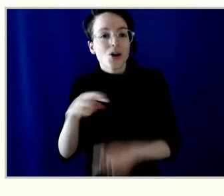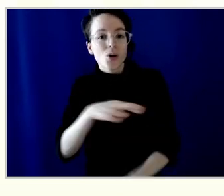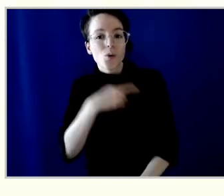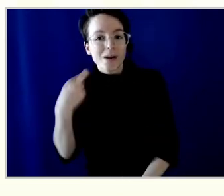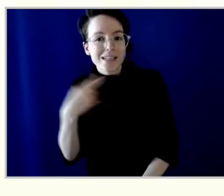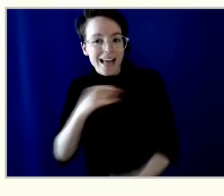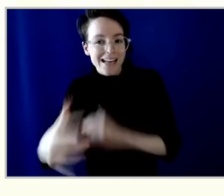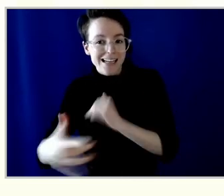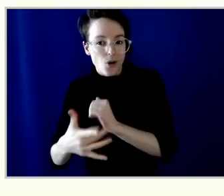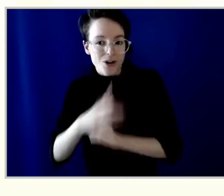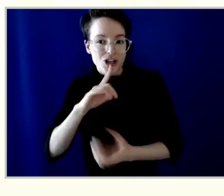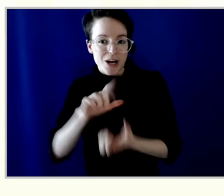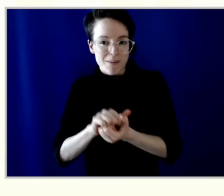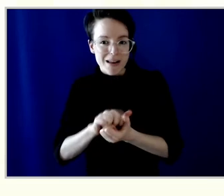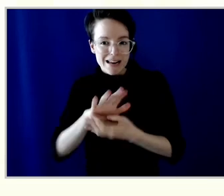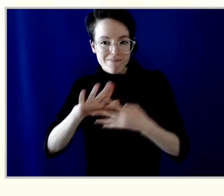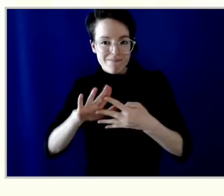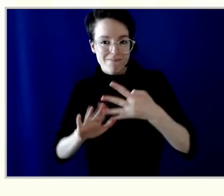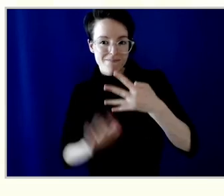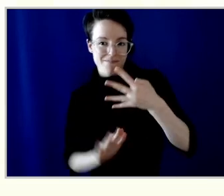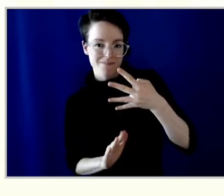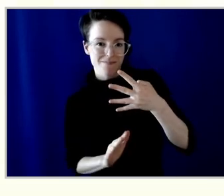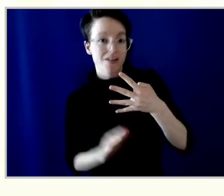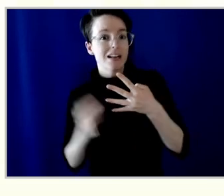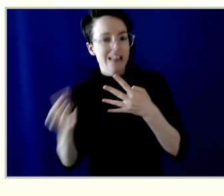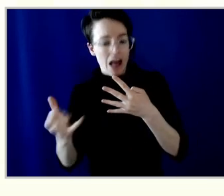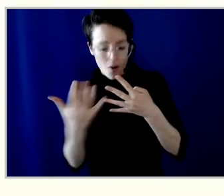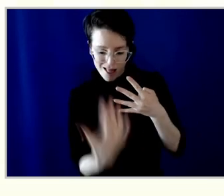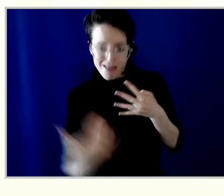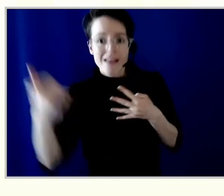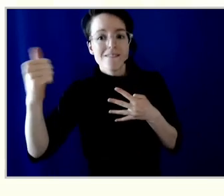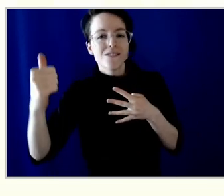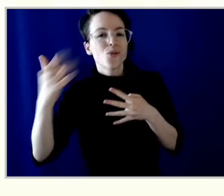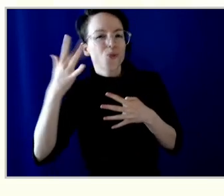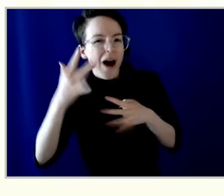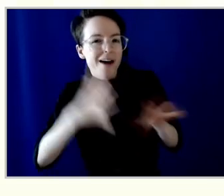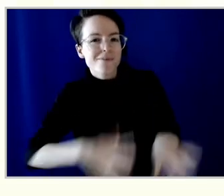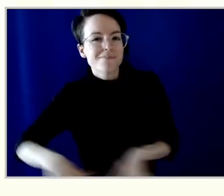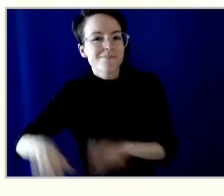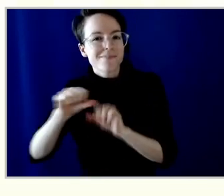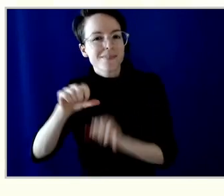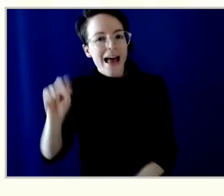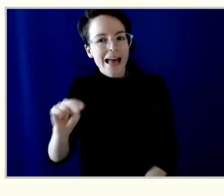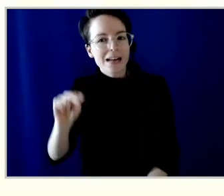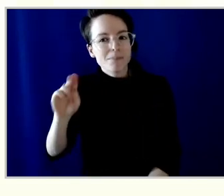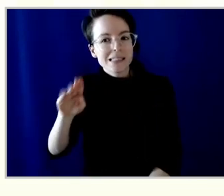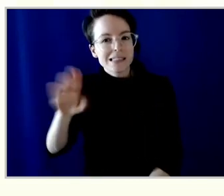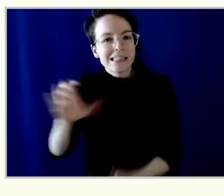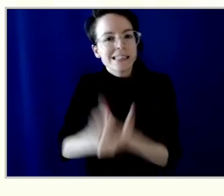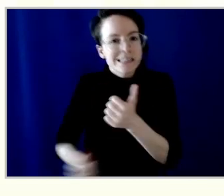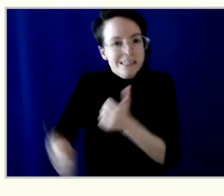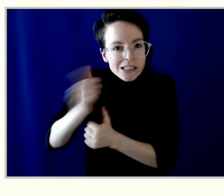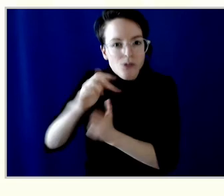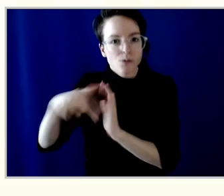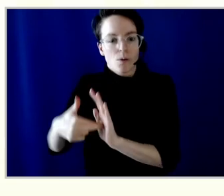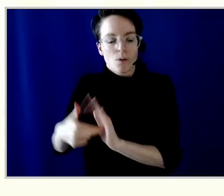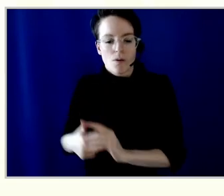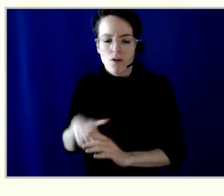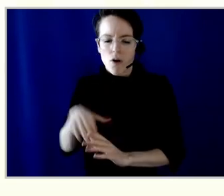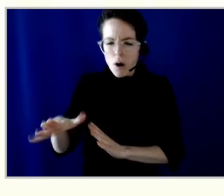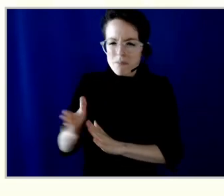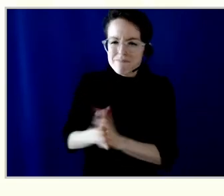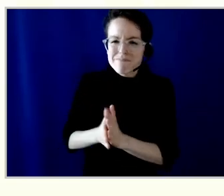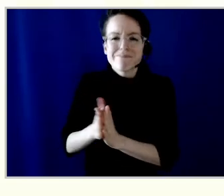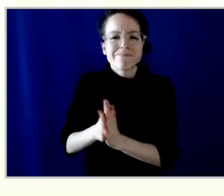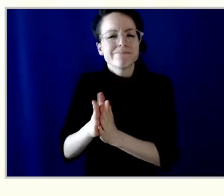senior role at NBC. Her passion for climate action and achieving a clean and fair world stood out throughout her